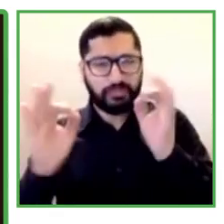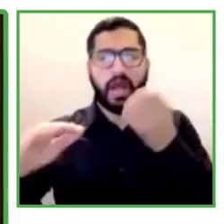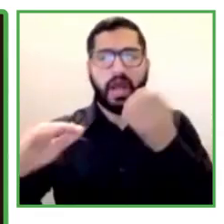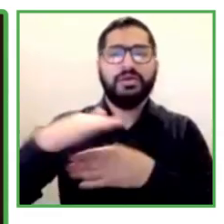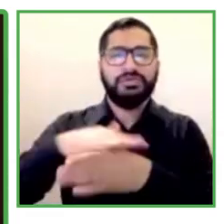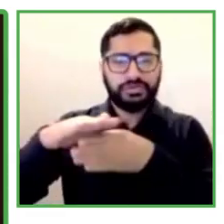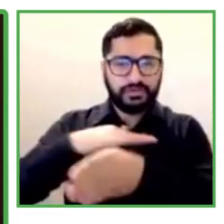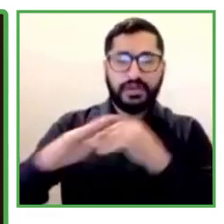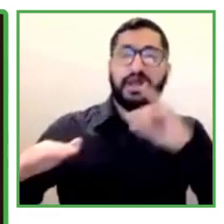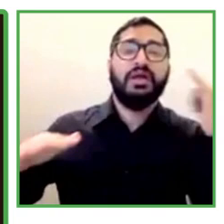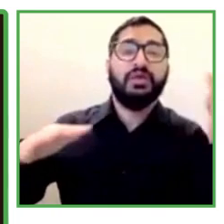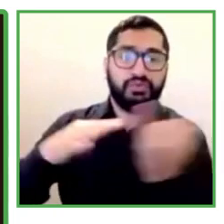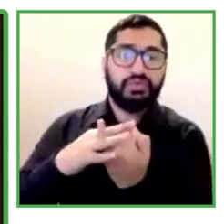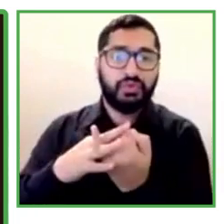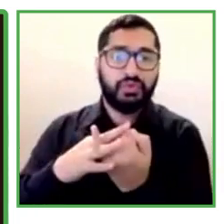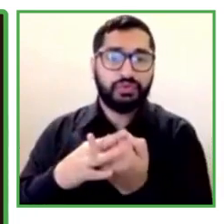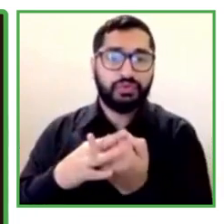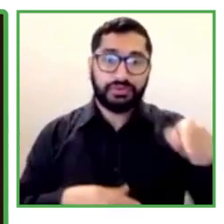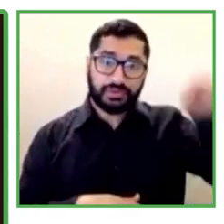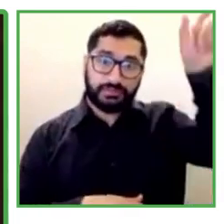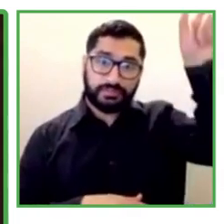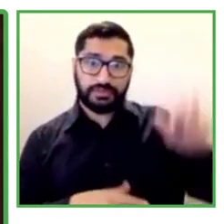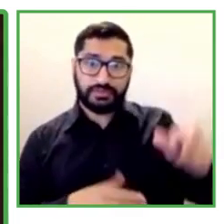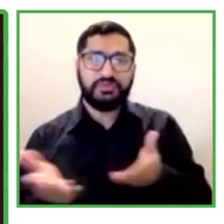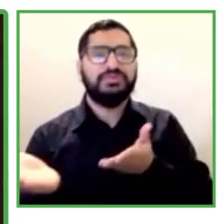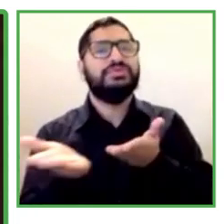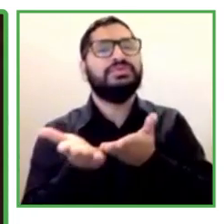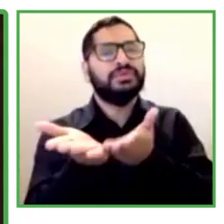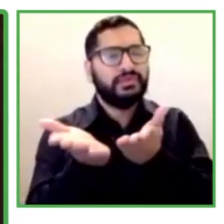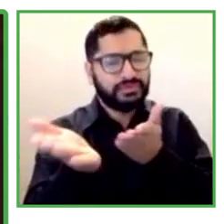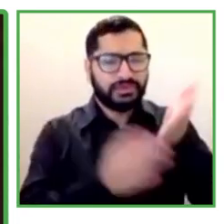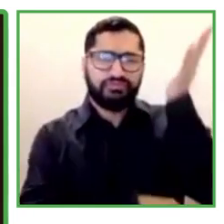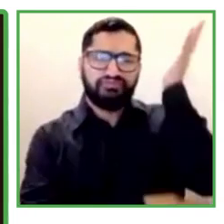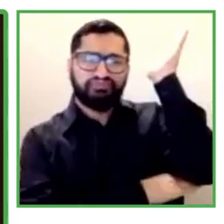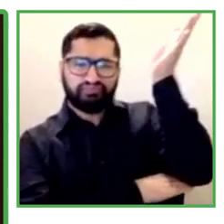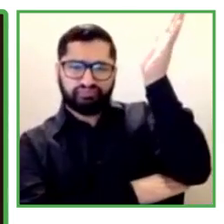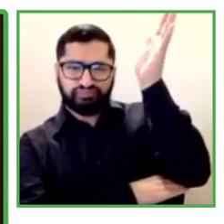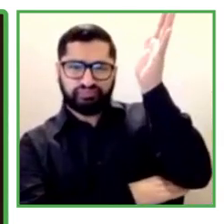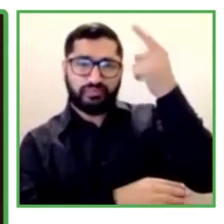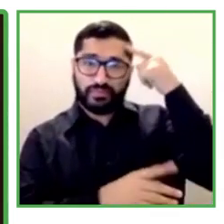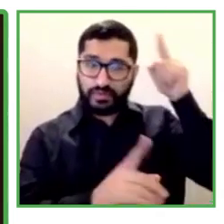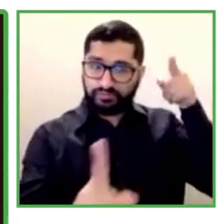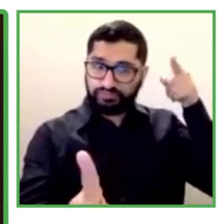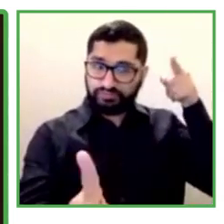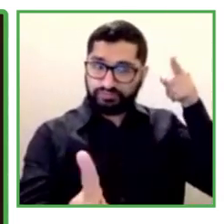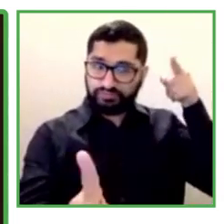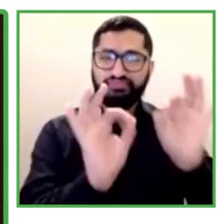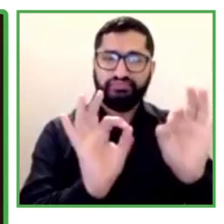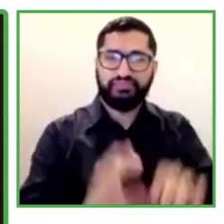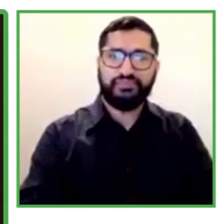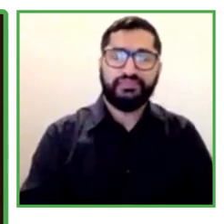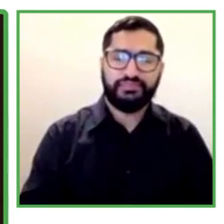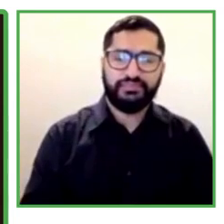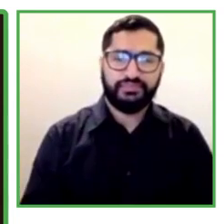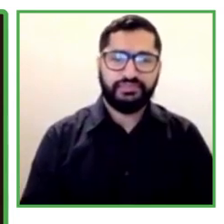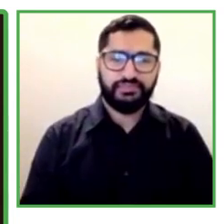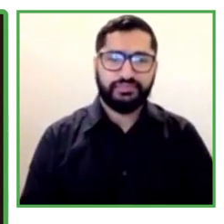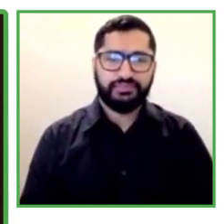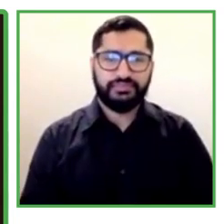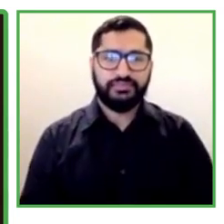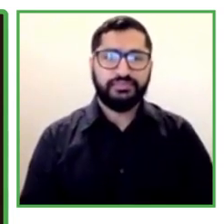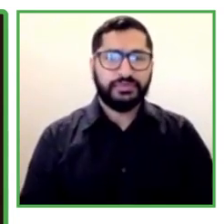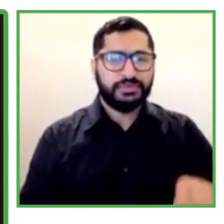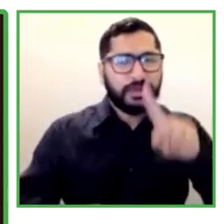Their consultancy includes the recruitment process. It includes accessible workplace